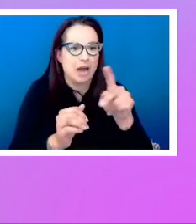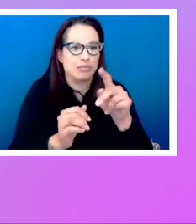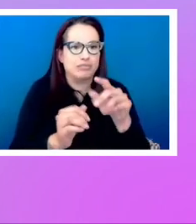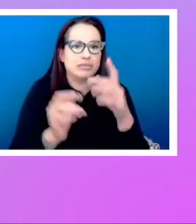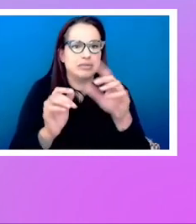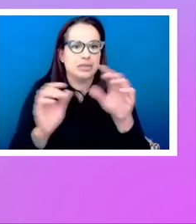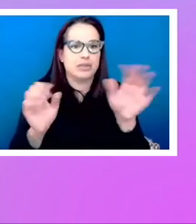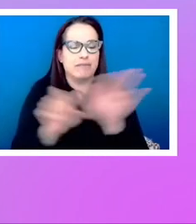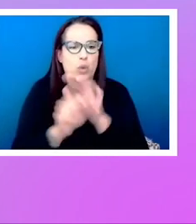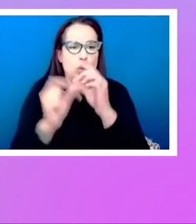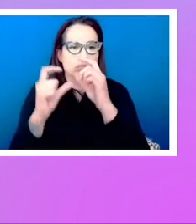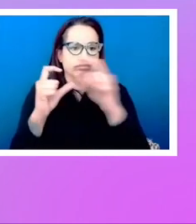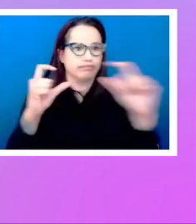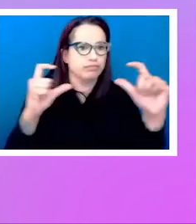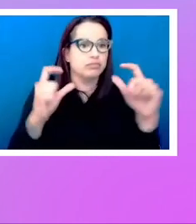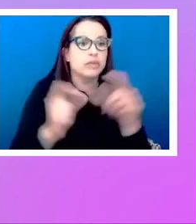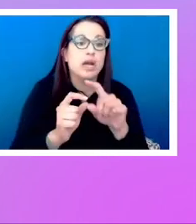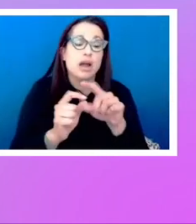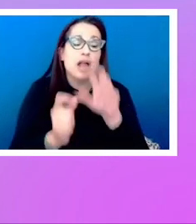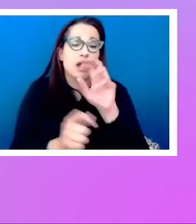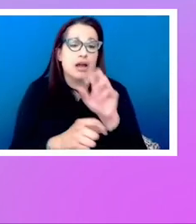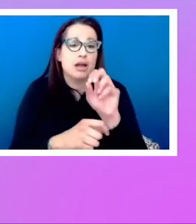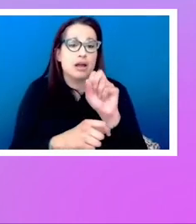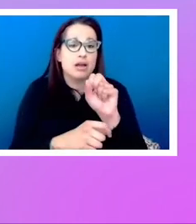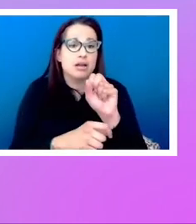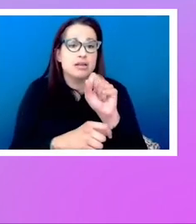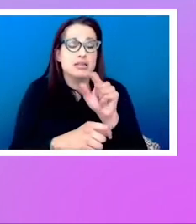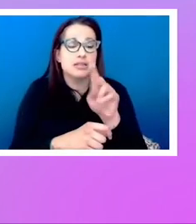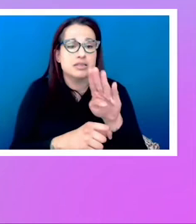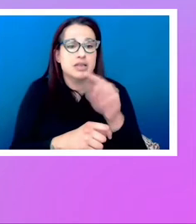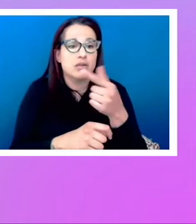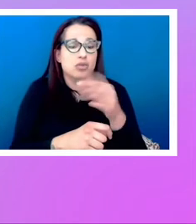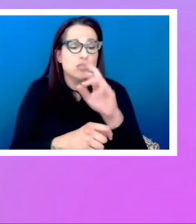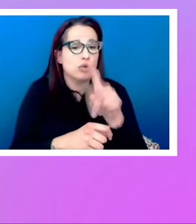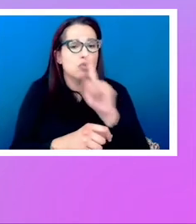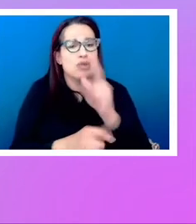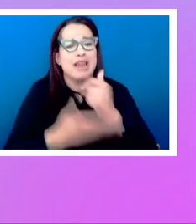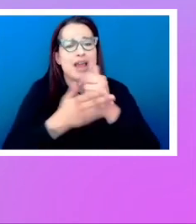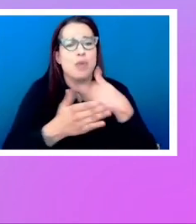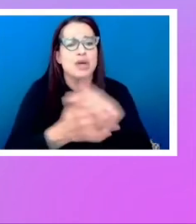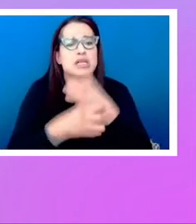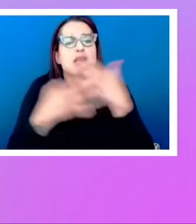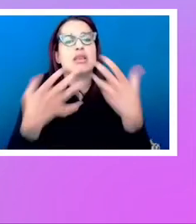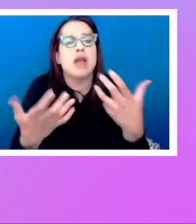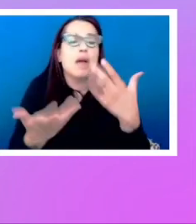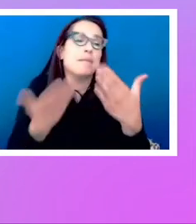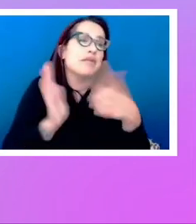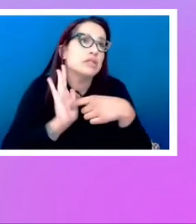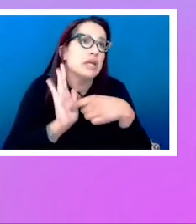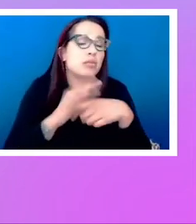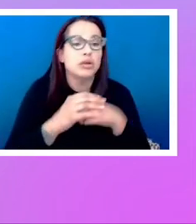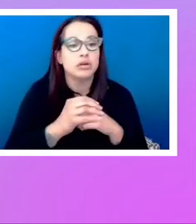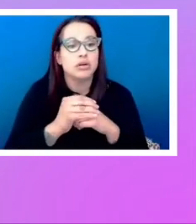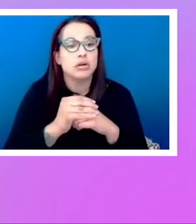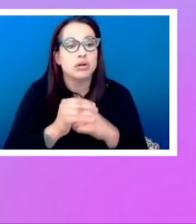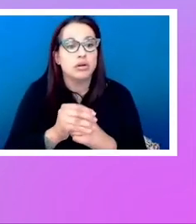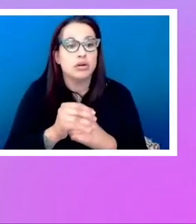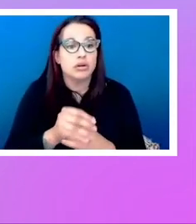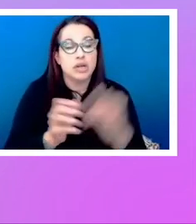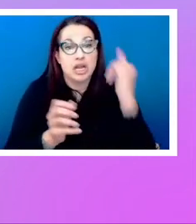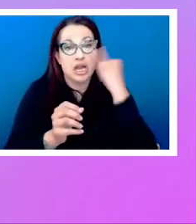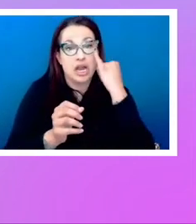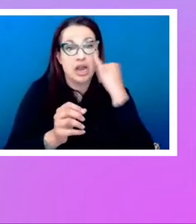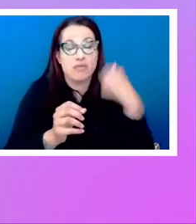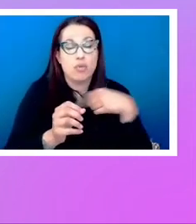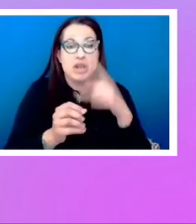I think subgrid is going be really, really handy for lots of things where, you know, maybe we might have thought to remove an element or so